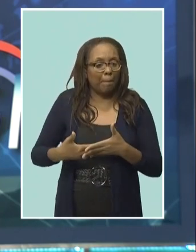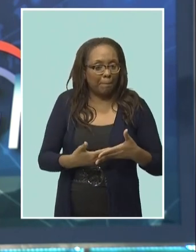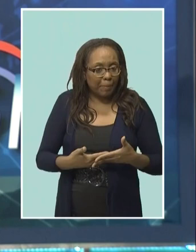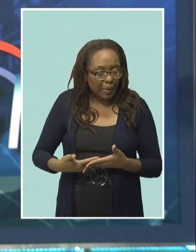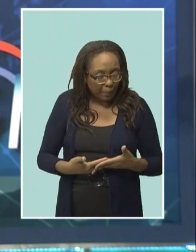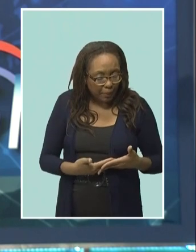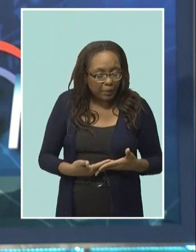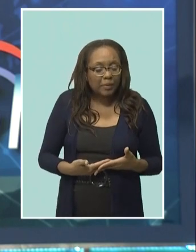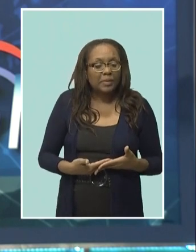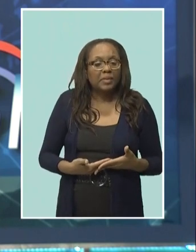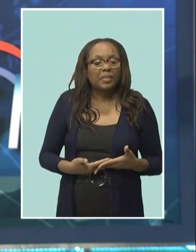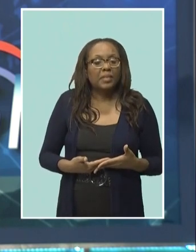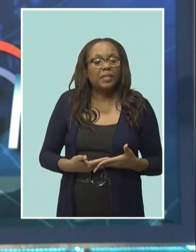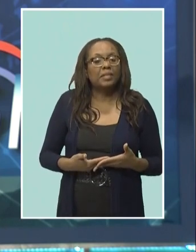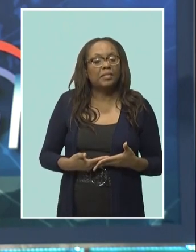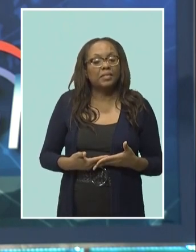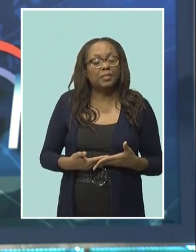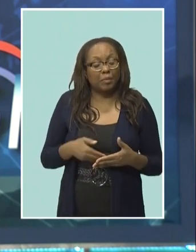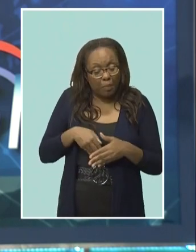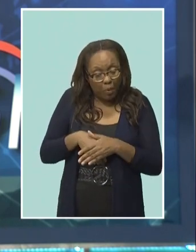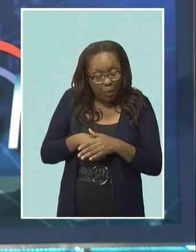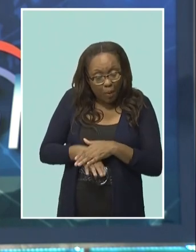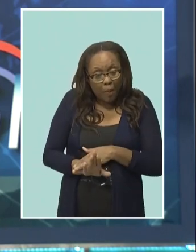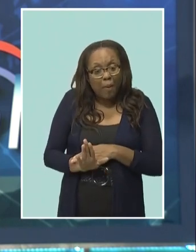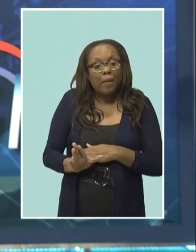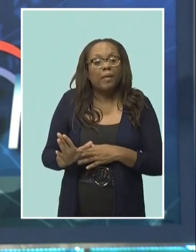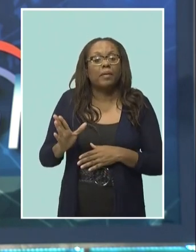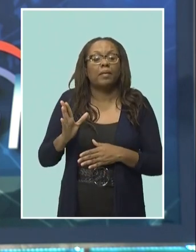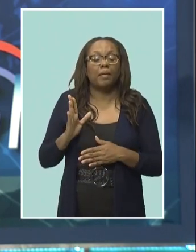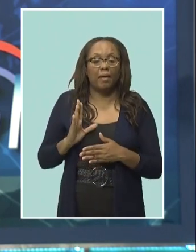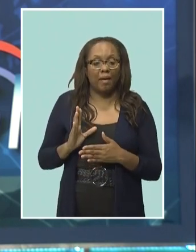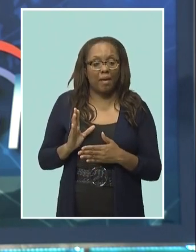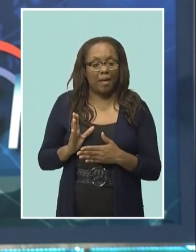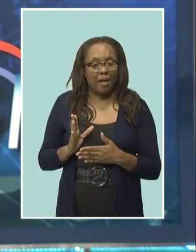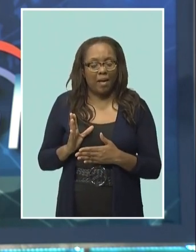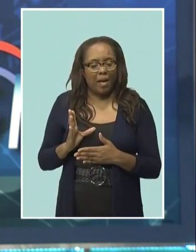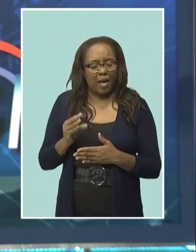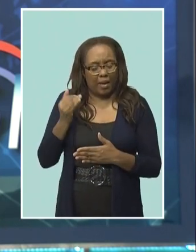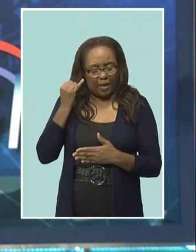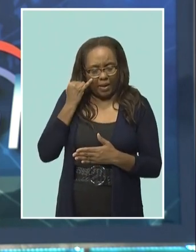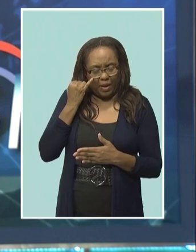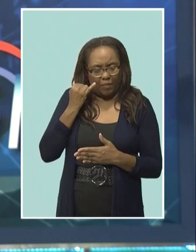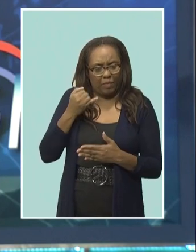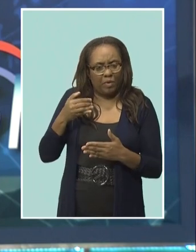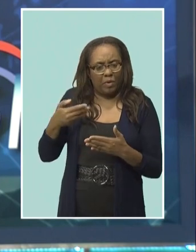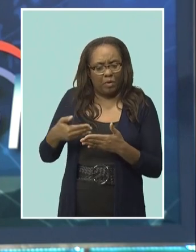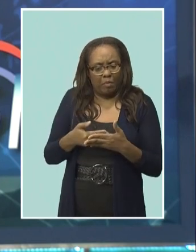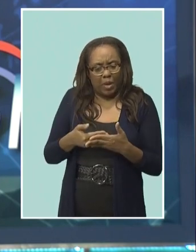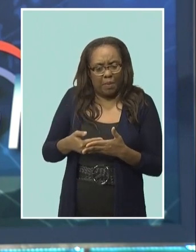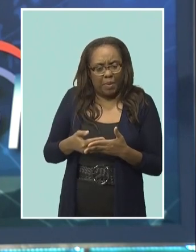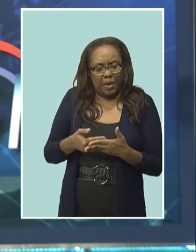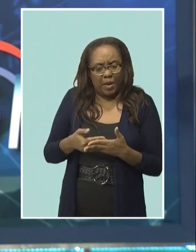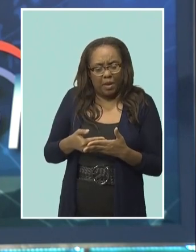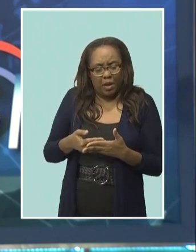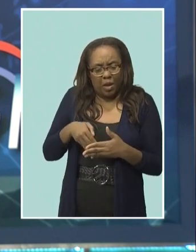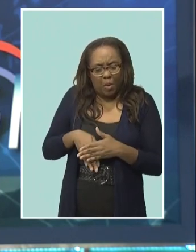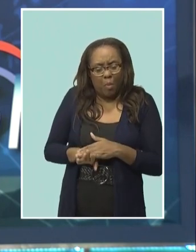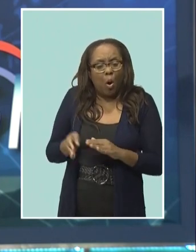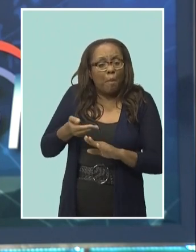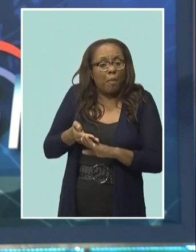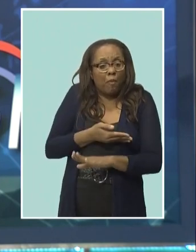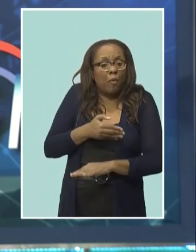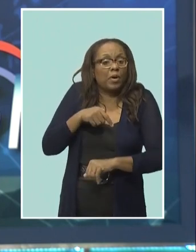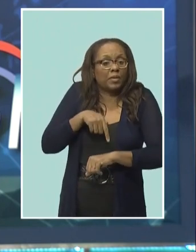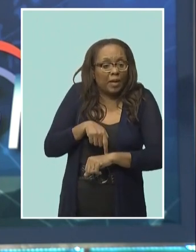at the healthcare institution. A premature baby is one who has delivered under 37 weeks gestation and yesterday was observed